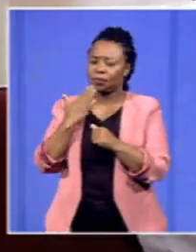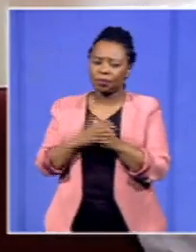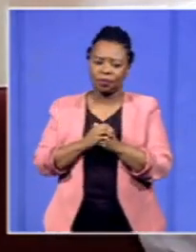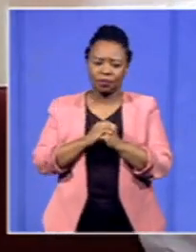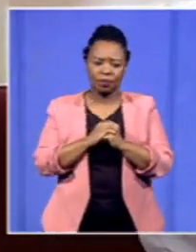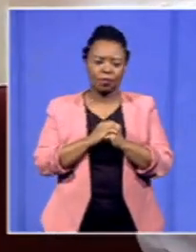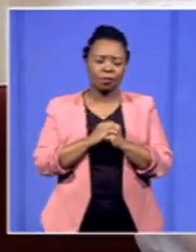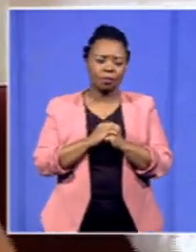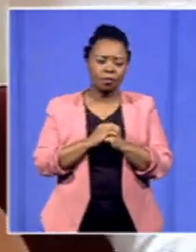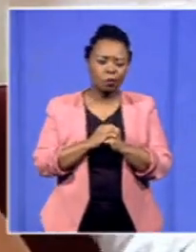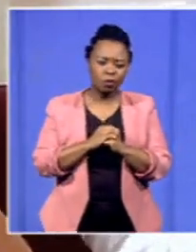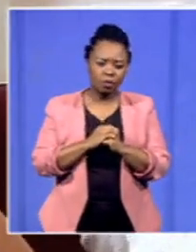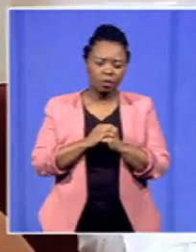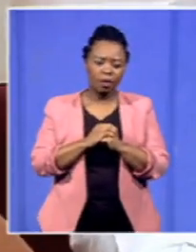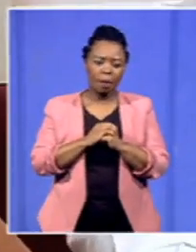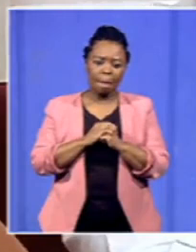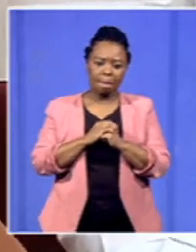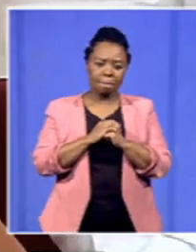one last question from my side